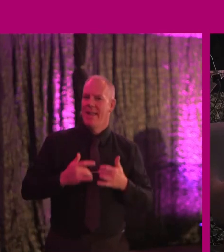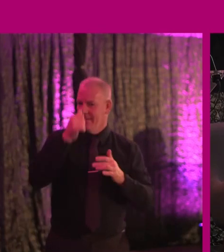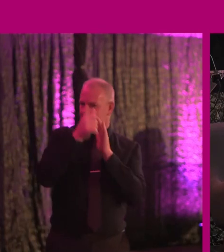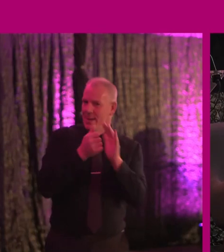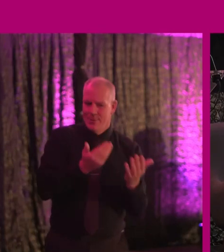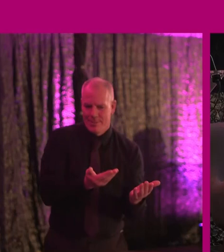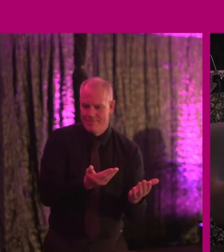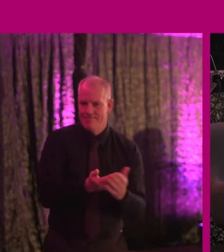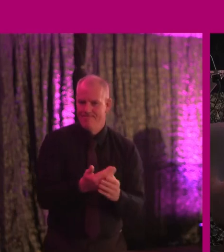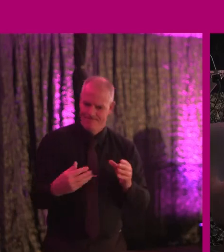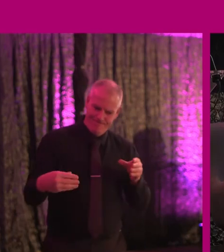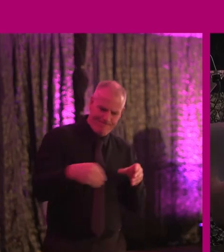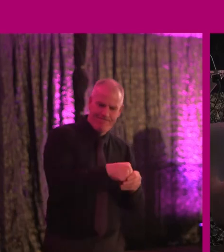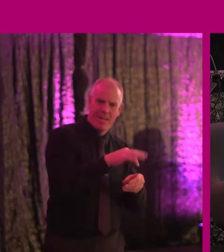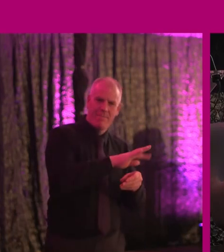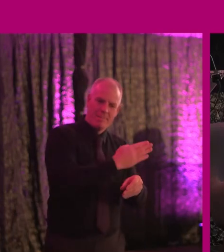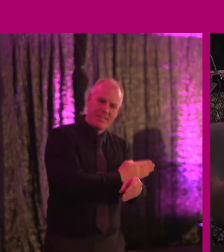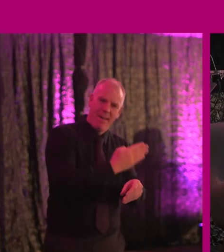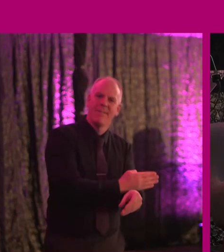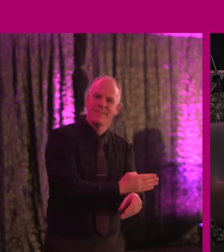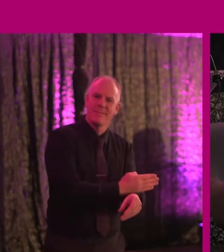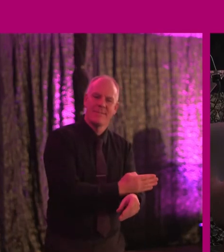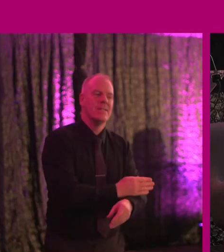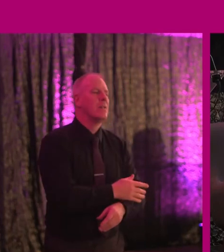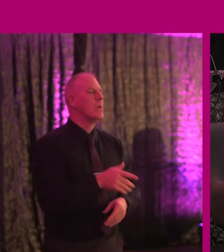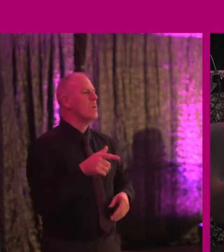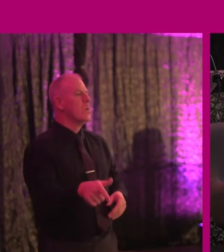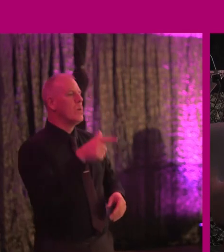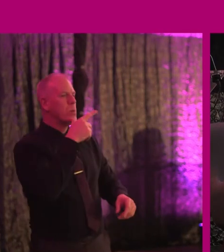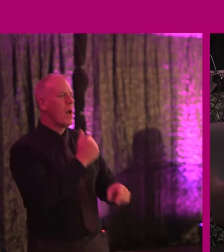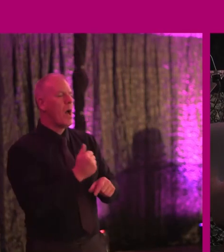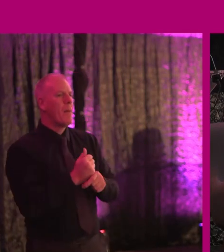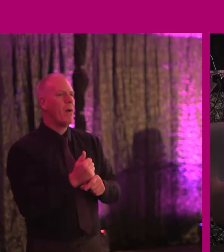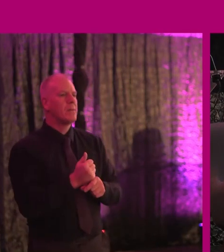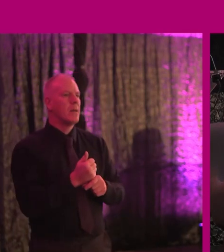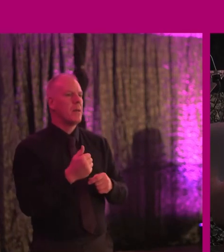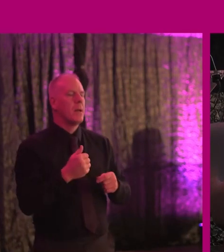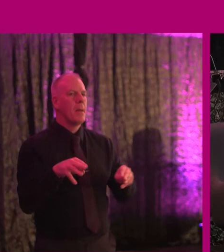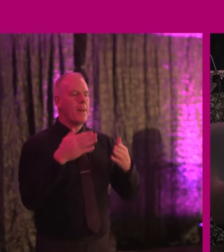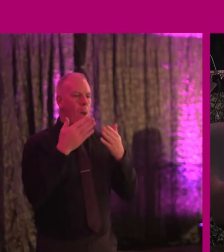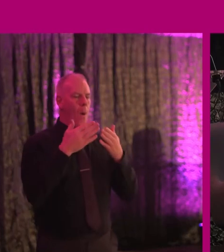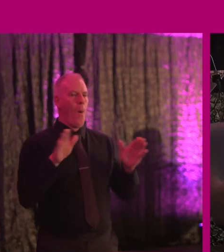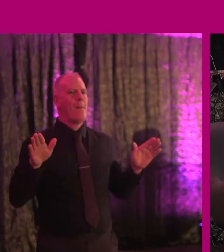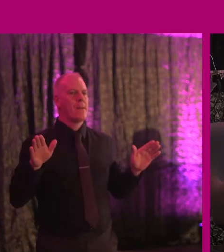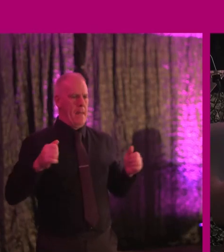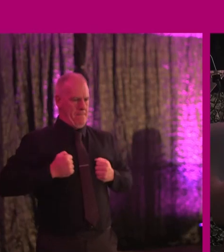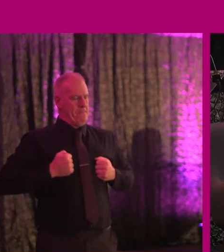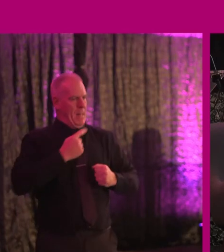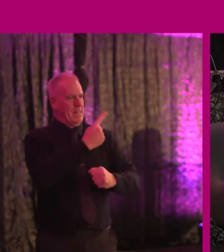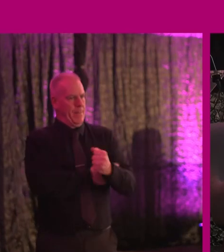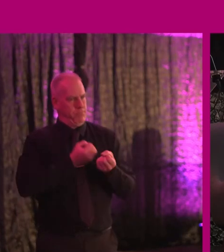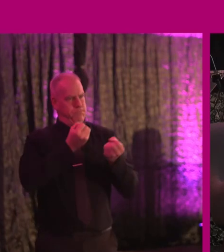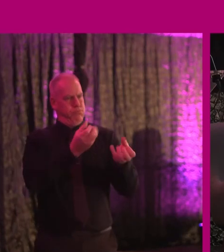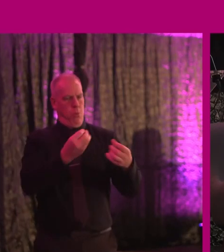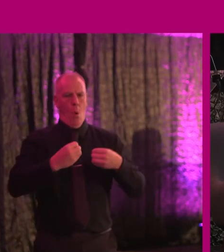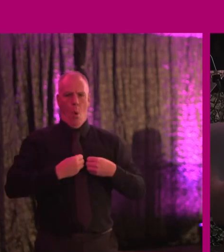at the call front? You you speak about people coming out of the closet, owning their story, using their voice.